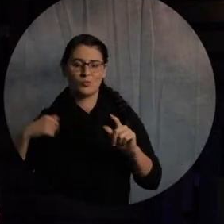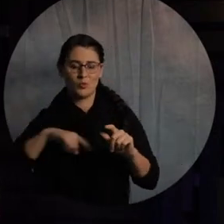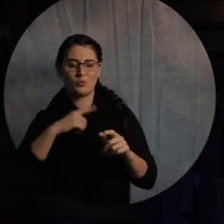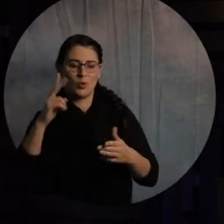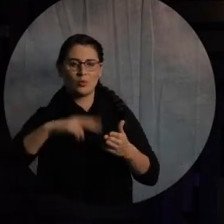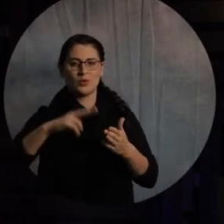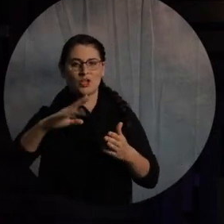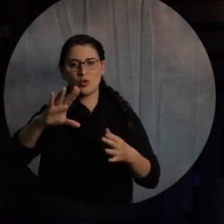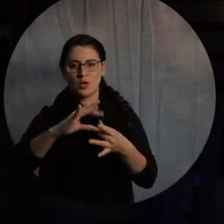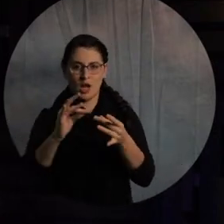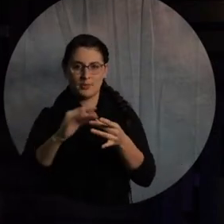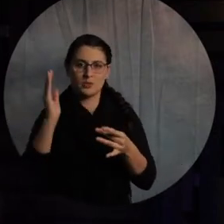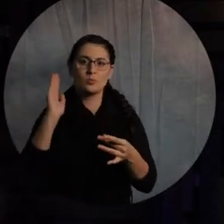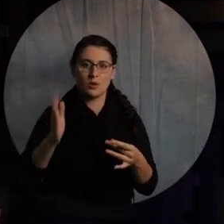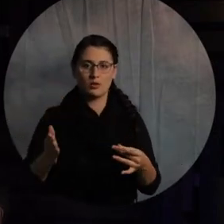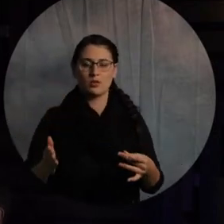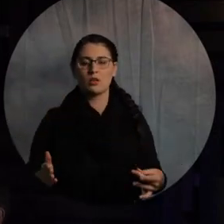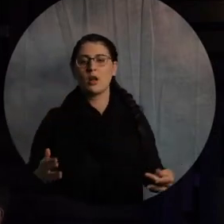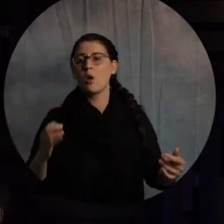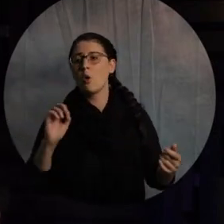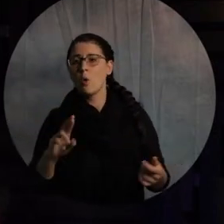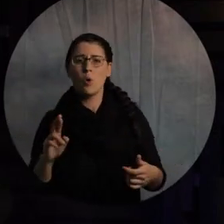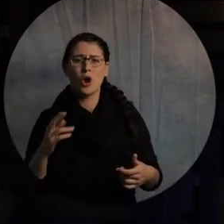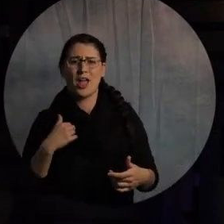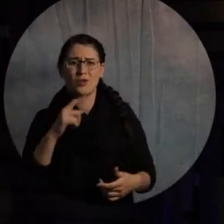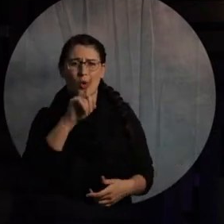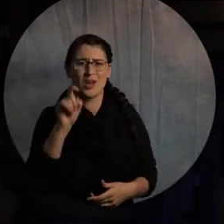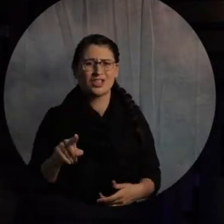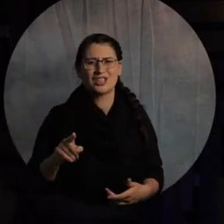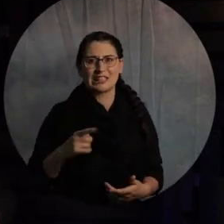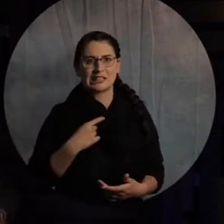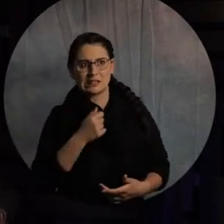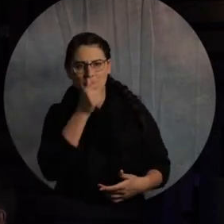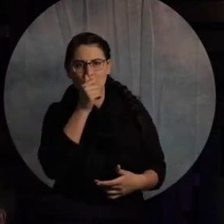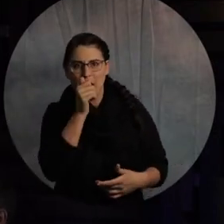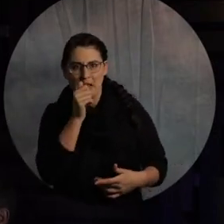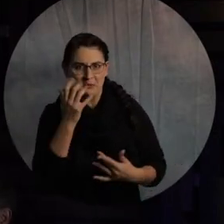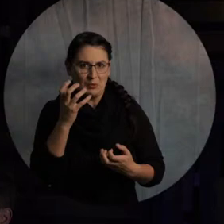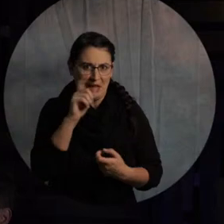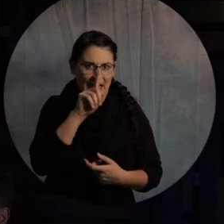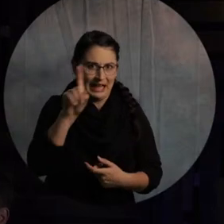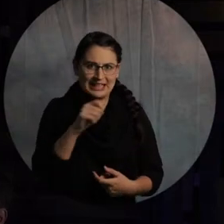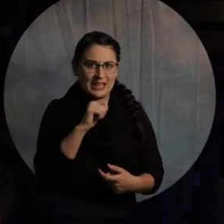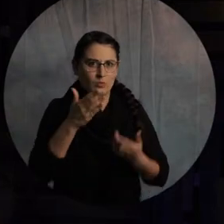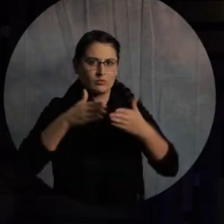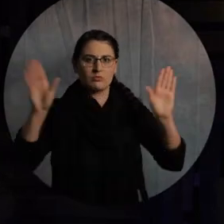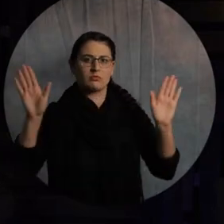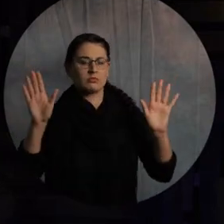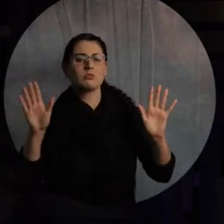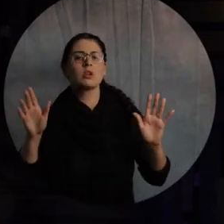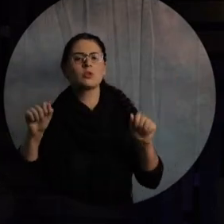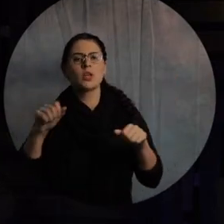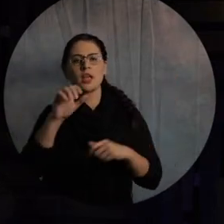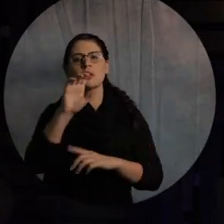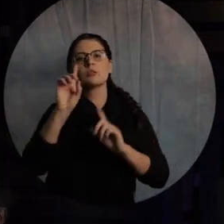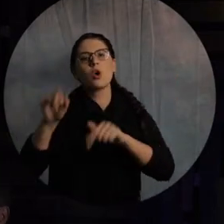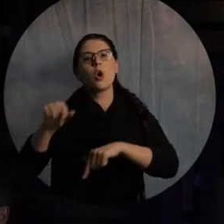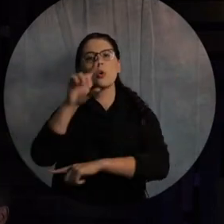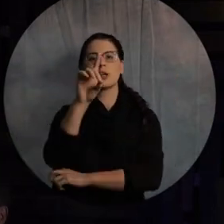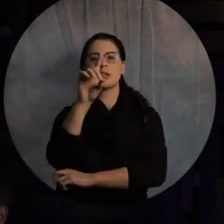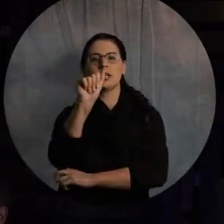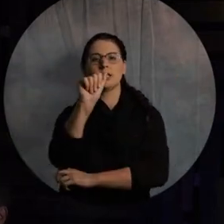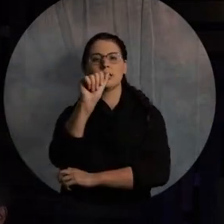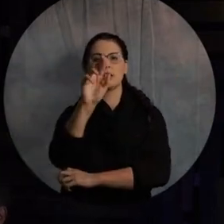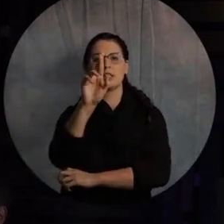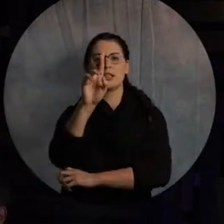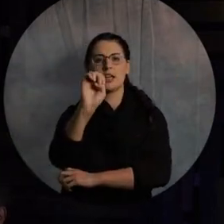any questions or anything like that. Or if you've got a question that you didn't want put out there in public, you can go to daretoventure.org and click